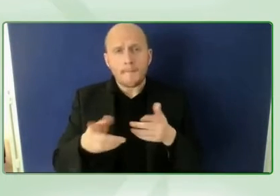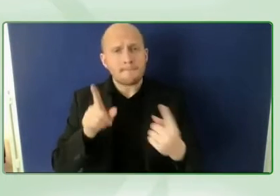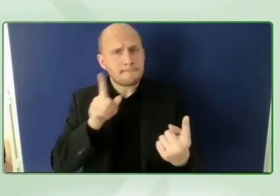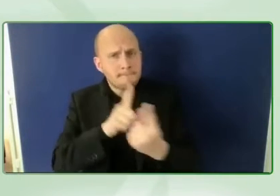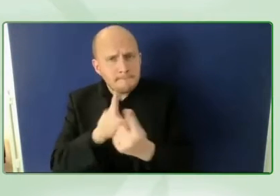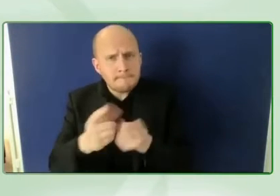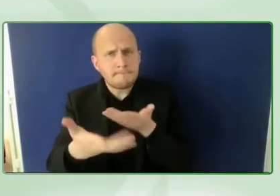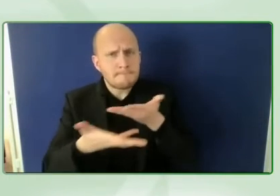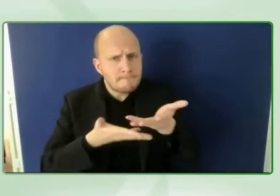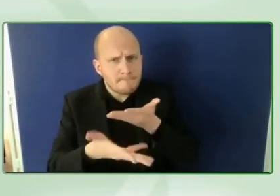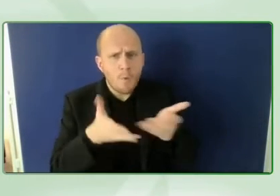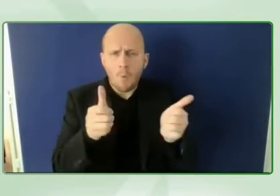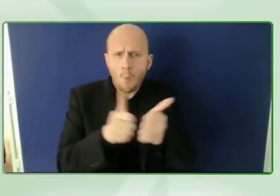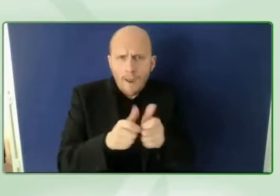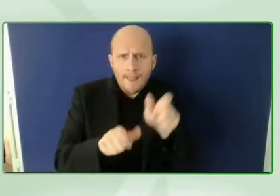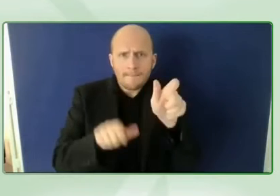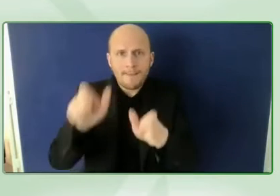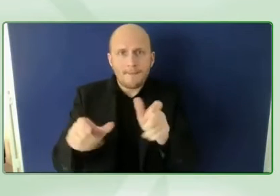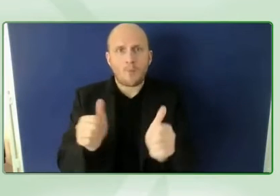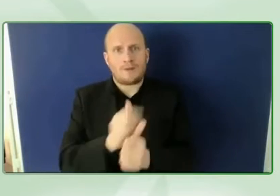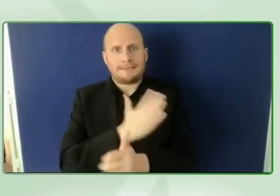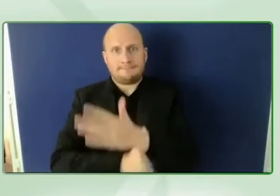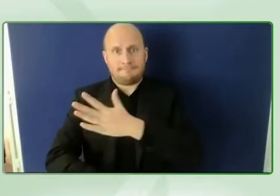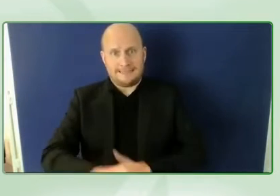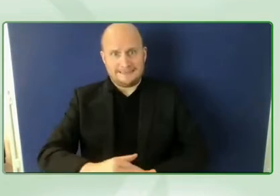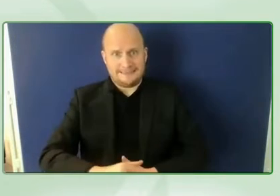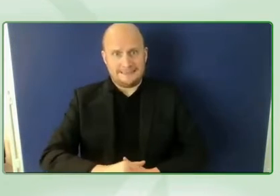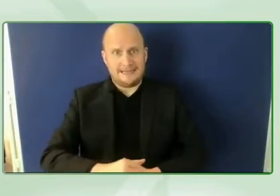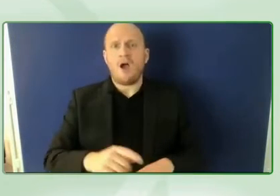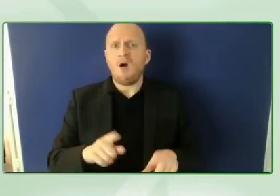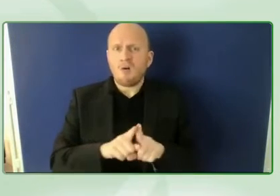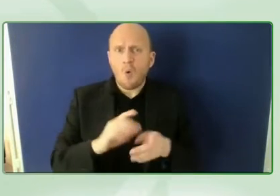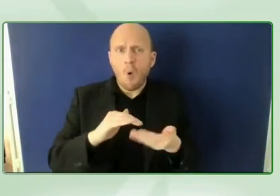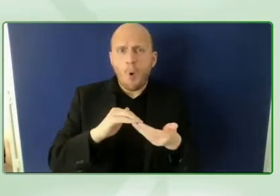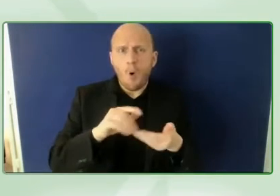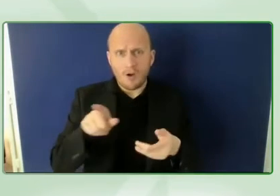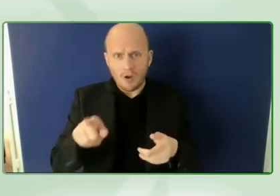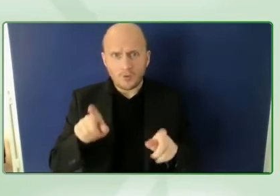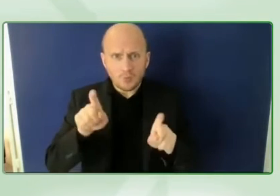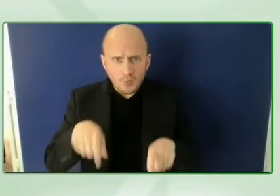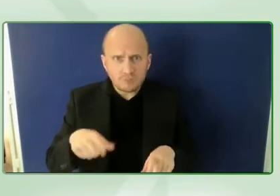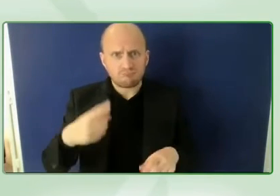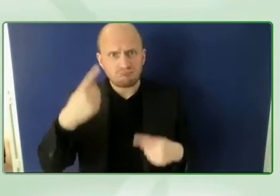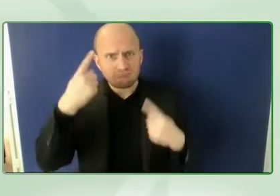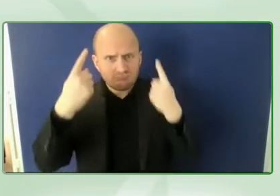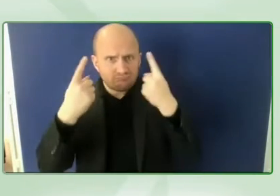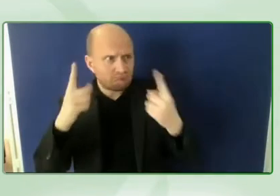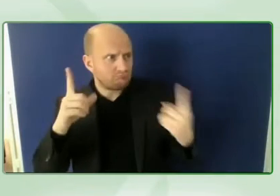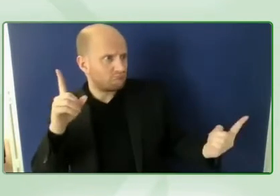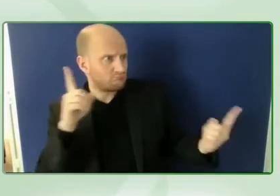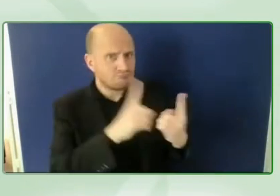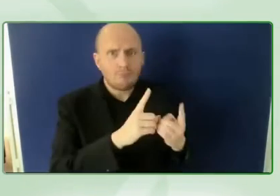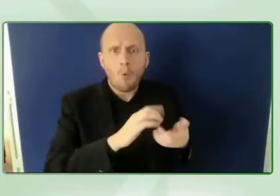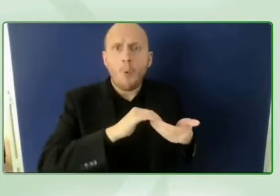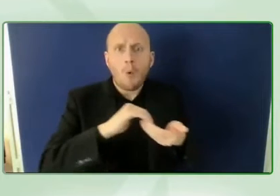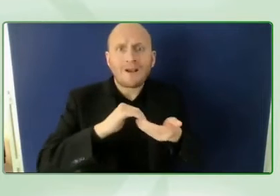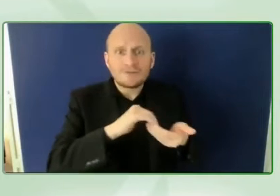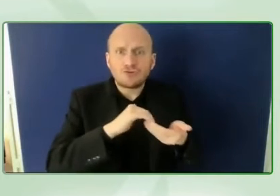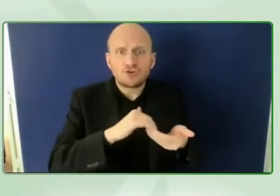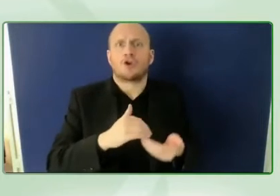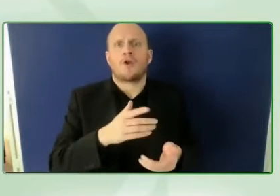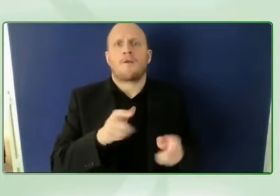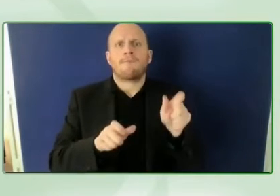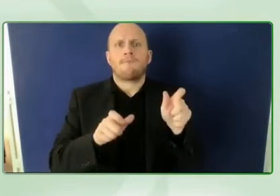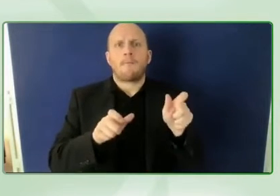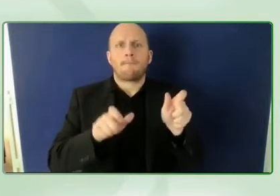local ones and even just basics often accessibility is a really is a really obvious entry point um excuse the pun um and that